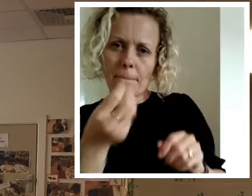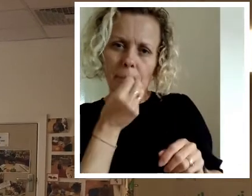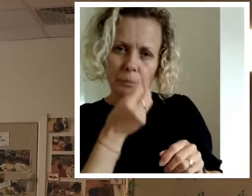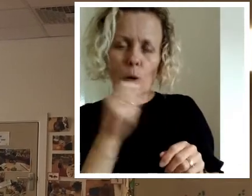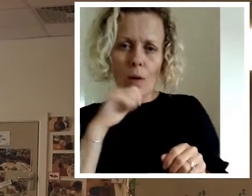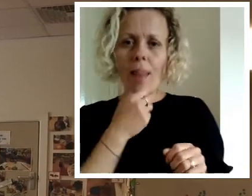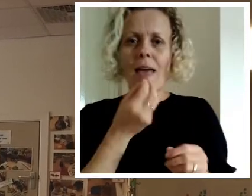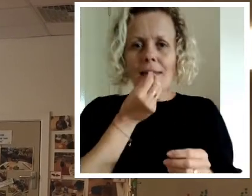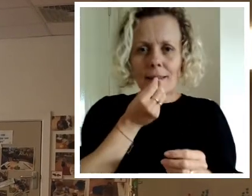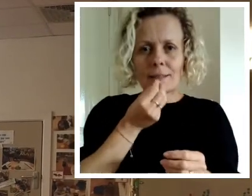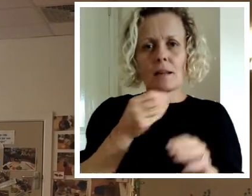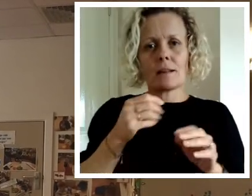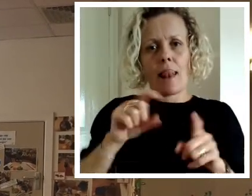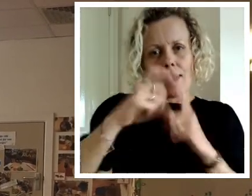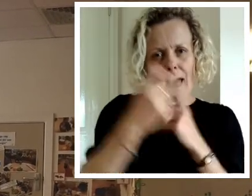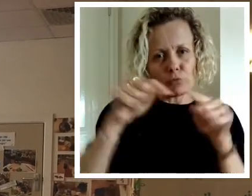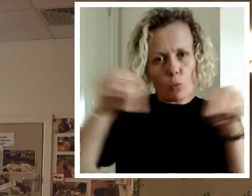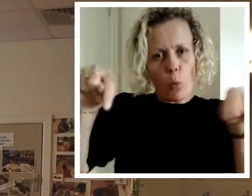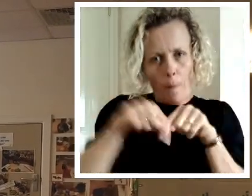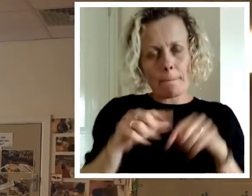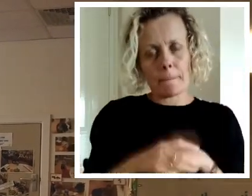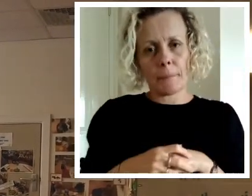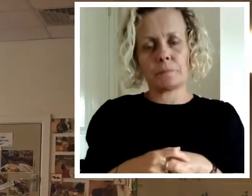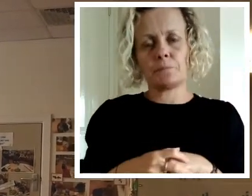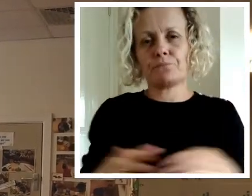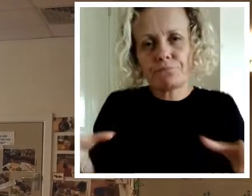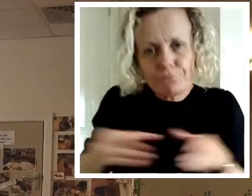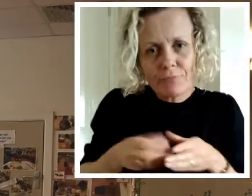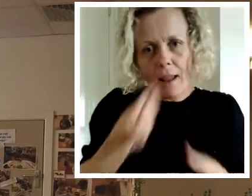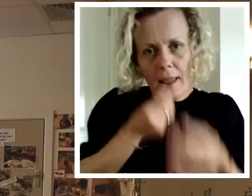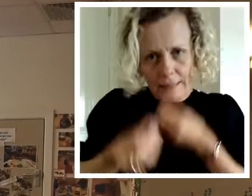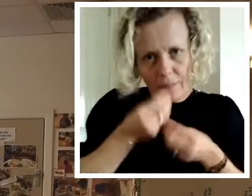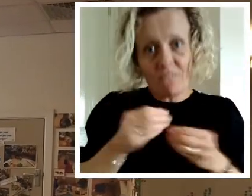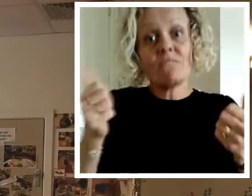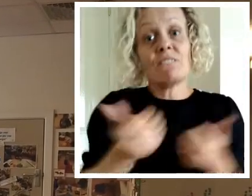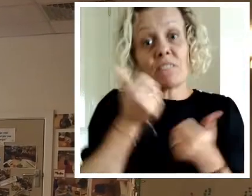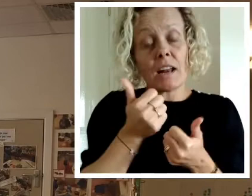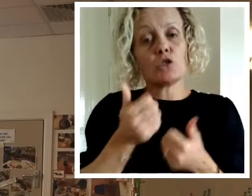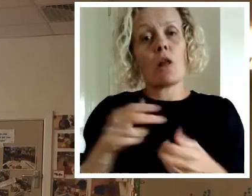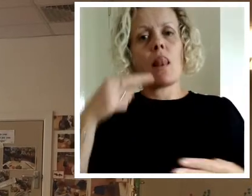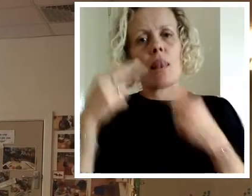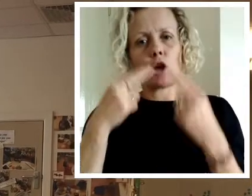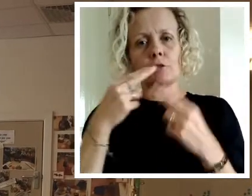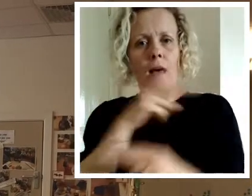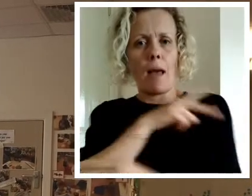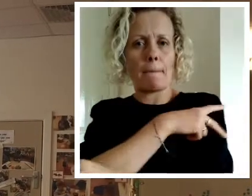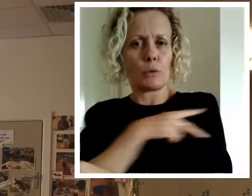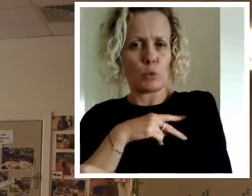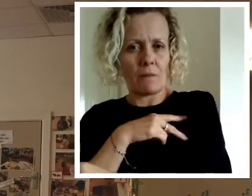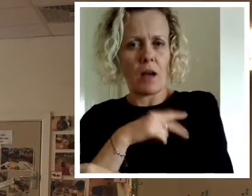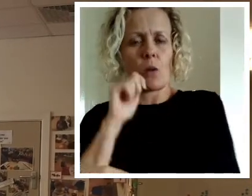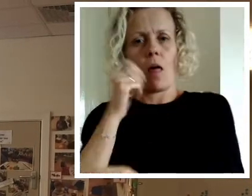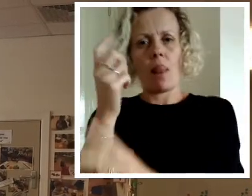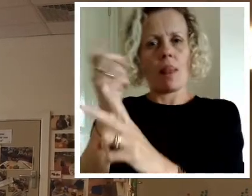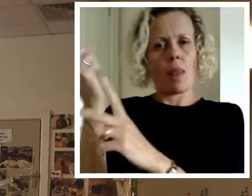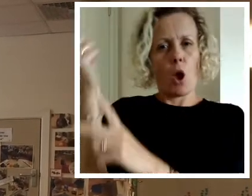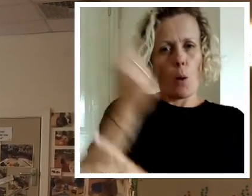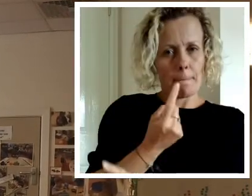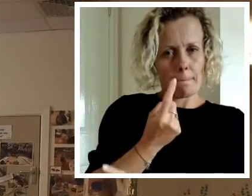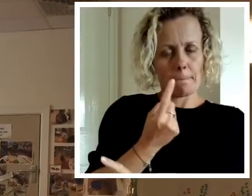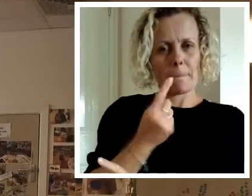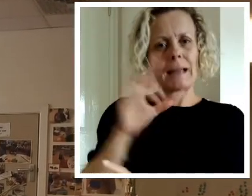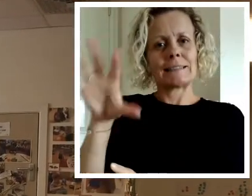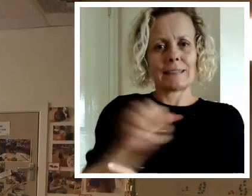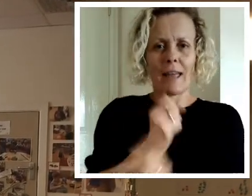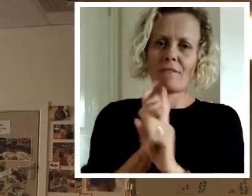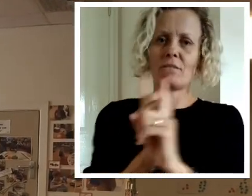be eating here. We'll eat those pat lunches together. When we've finished the lunchtime supervisors will come and take